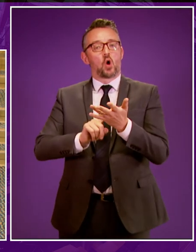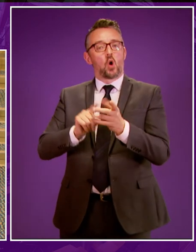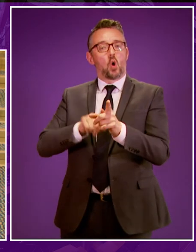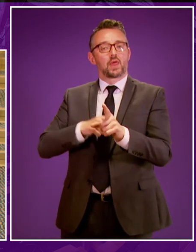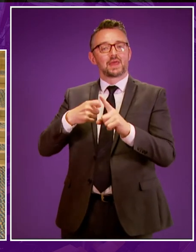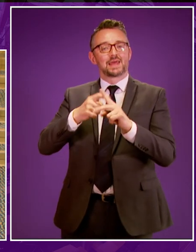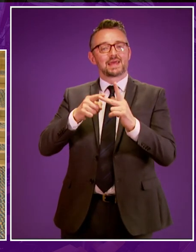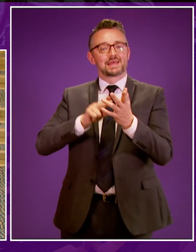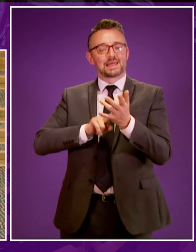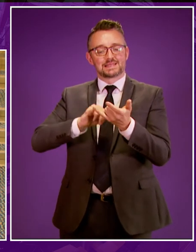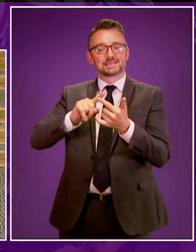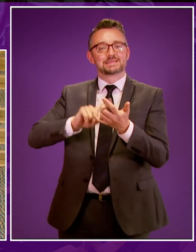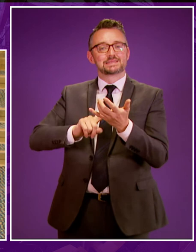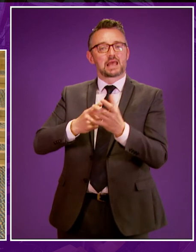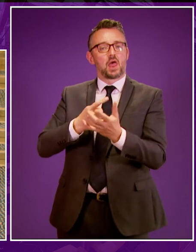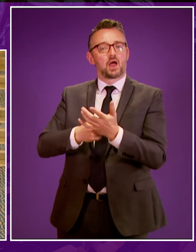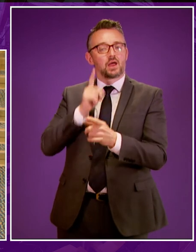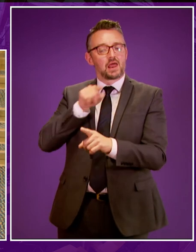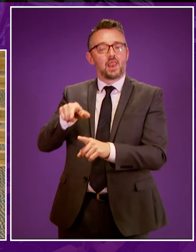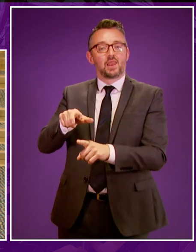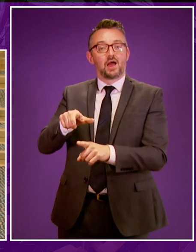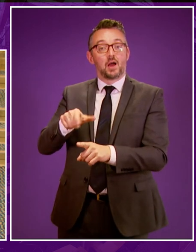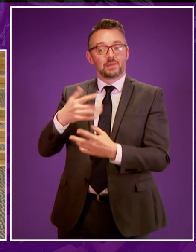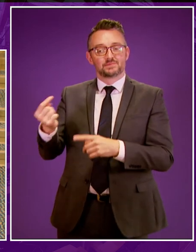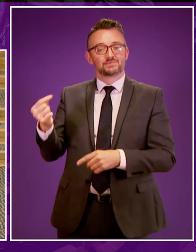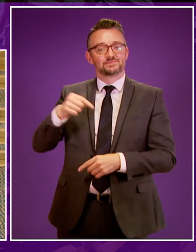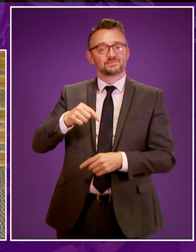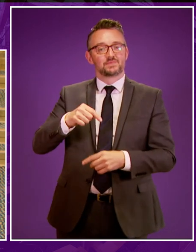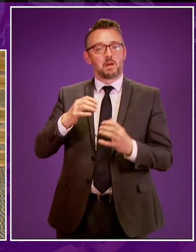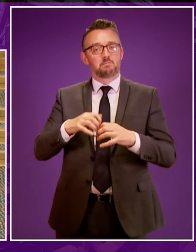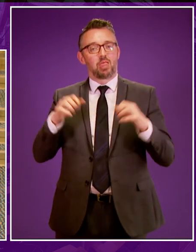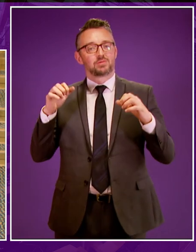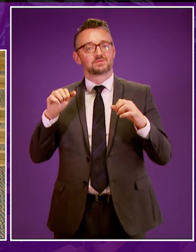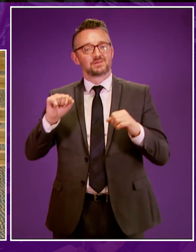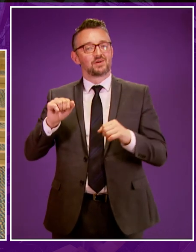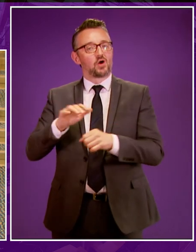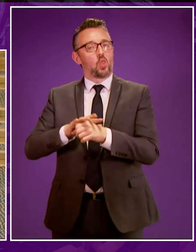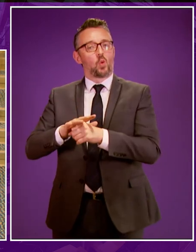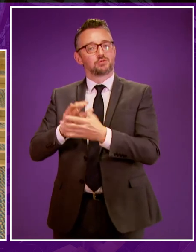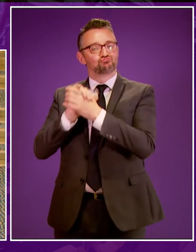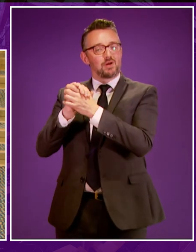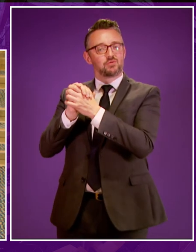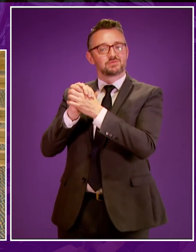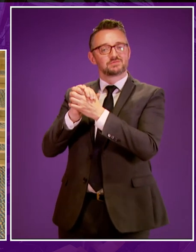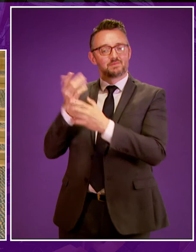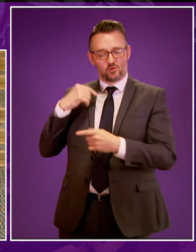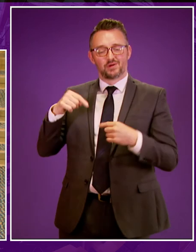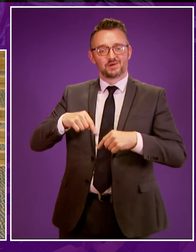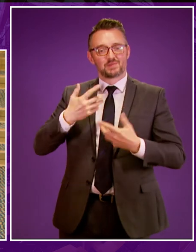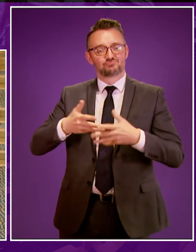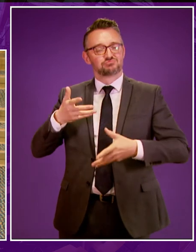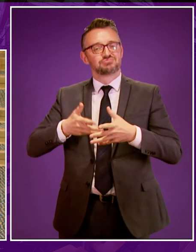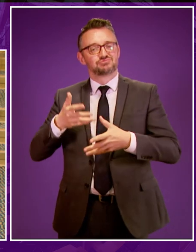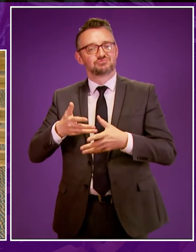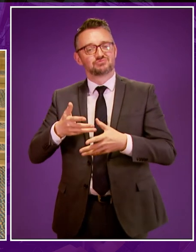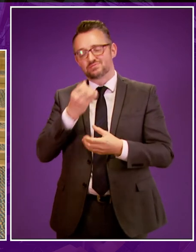has done and I know that she was taken to Parliament by Mr McGregor as his local champion on the basis of the work that she has done